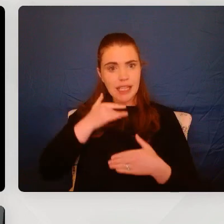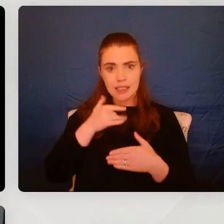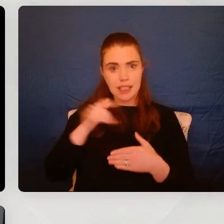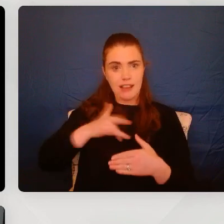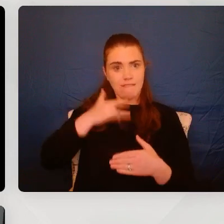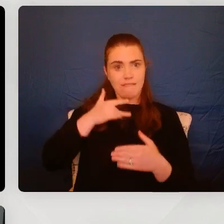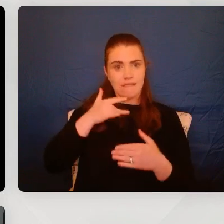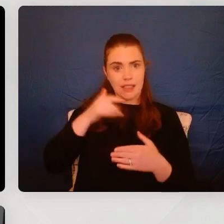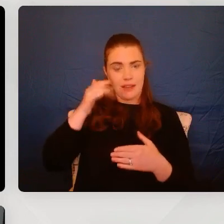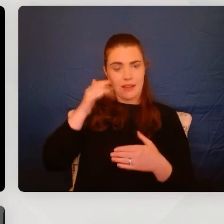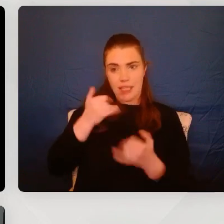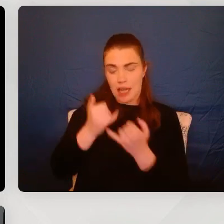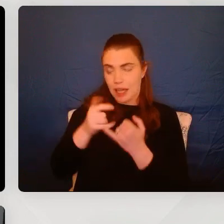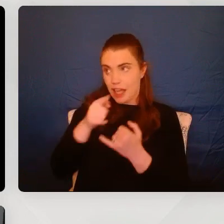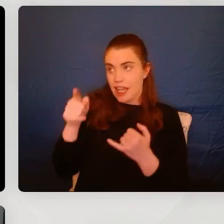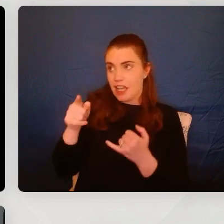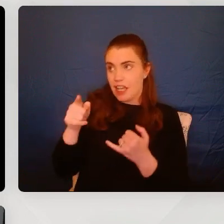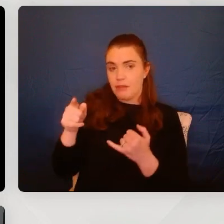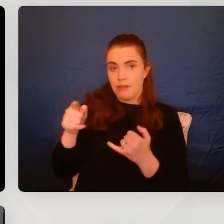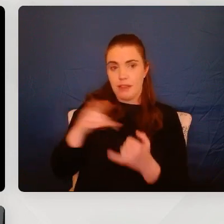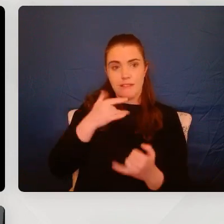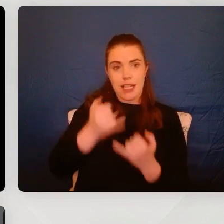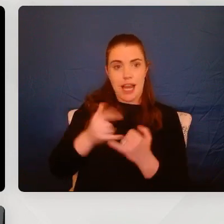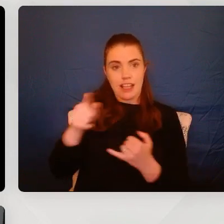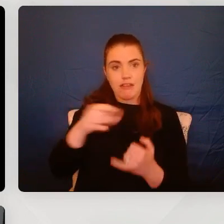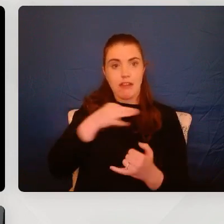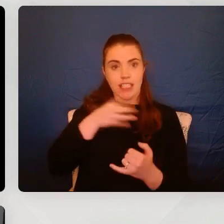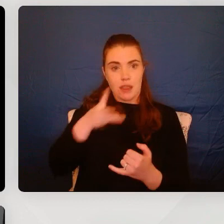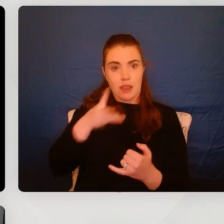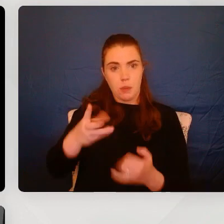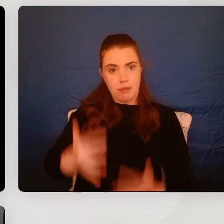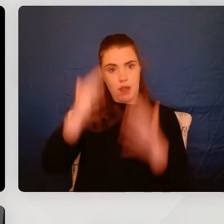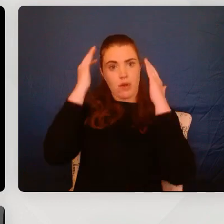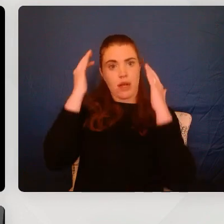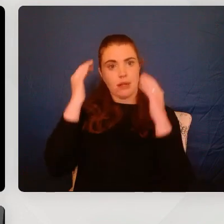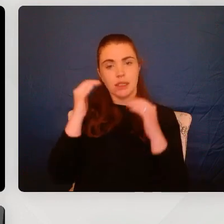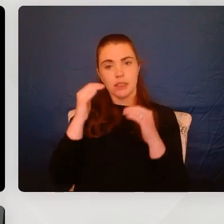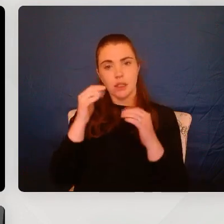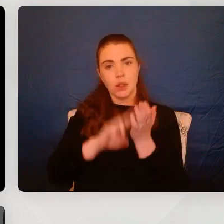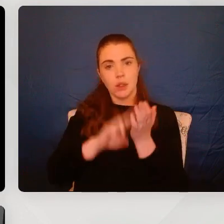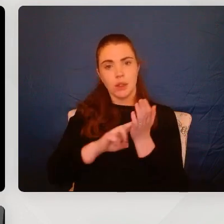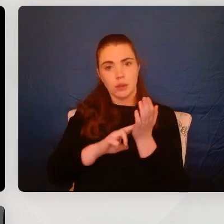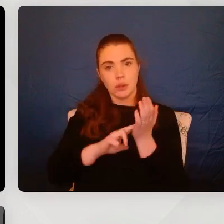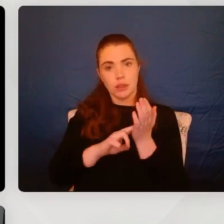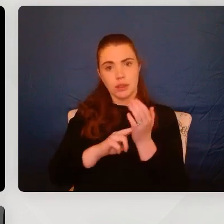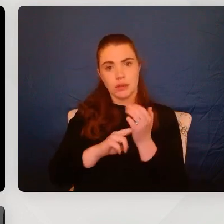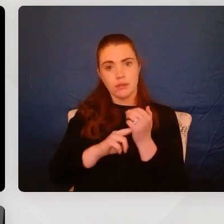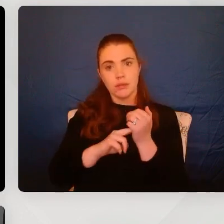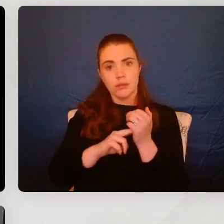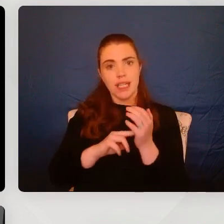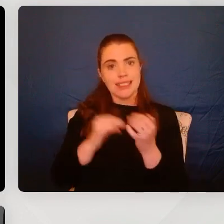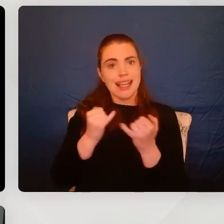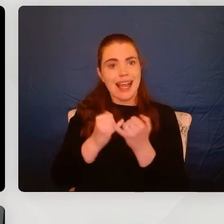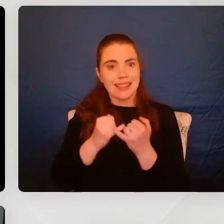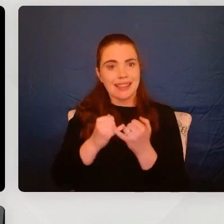at risk of being overwhelmed. So again, using my technology scenarios, it's kind of going into battery saver mode.